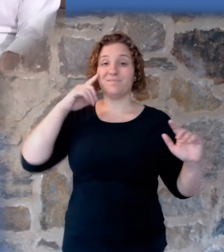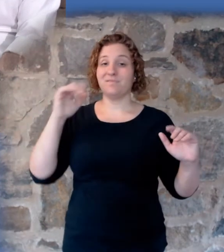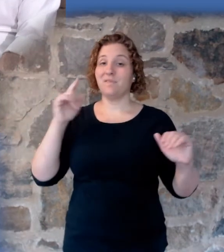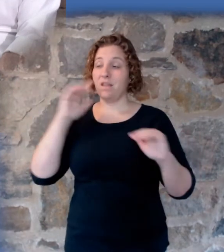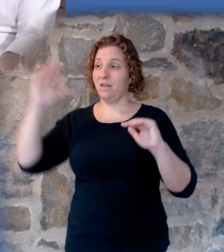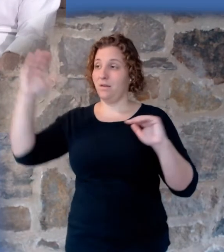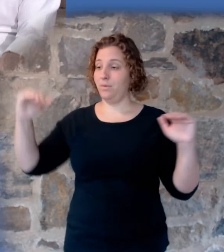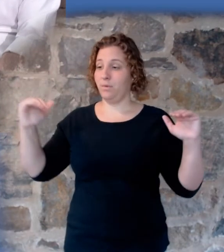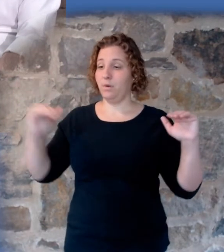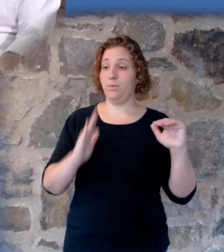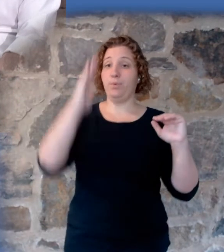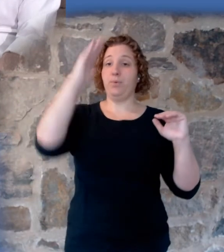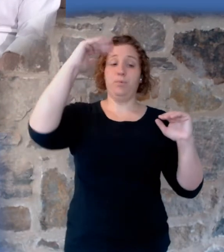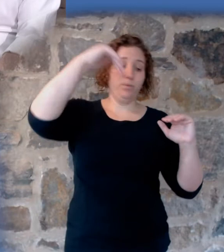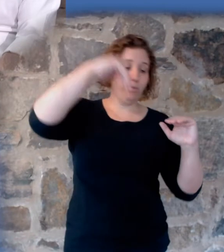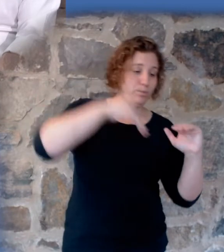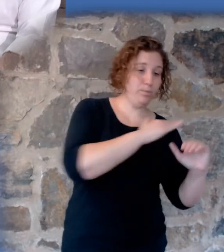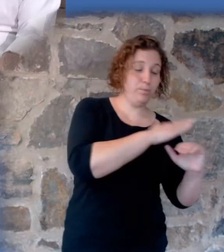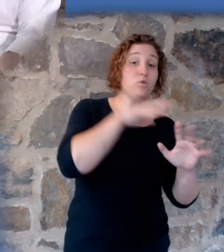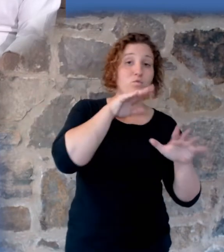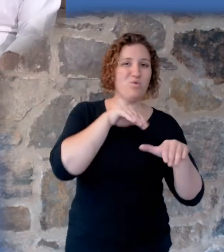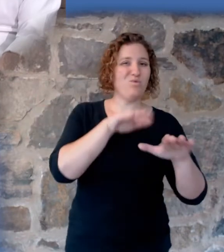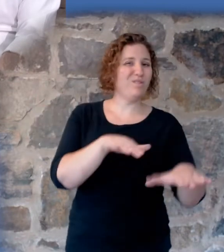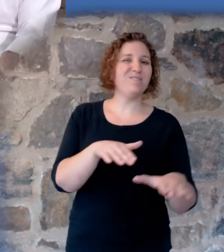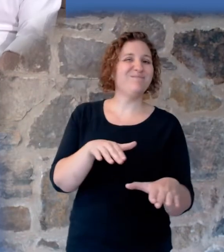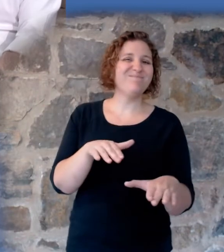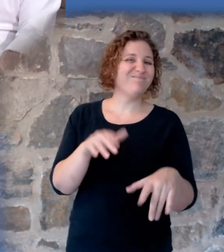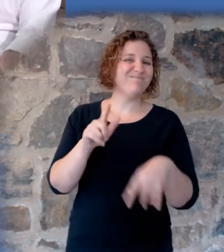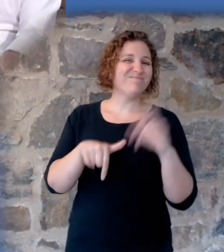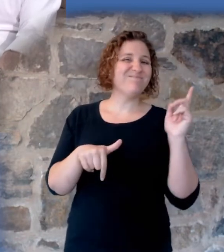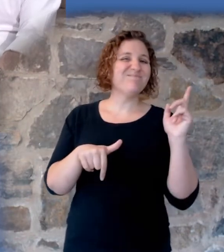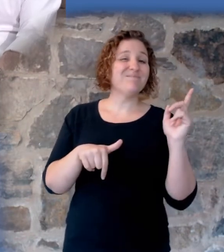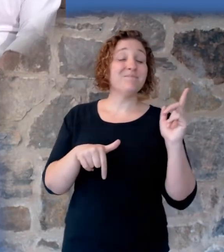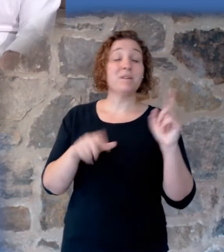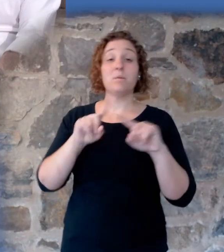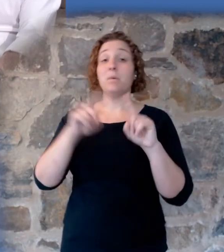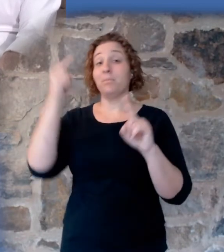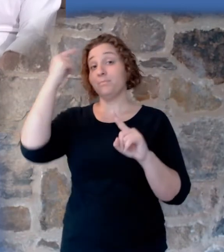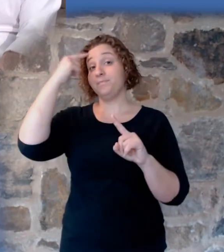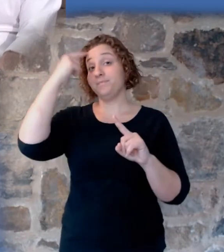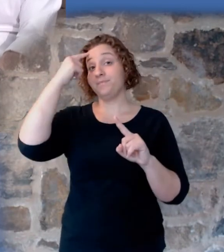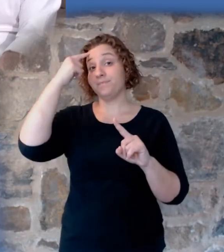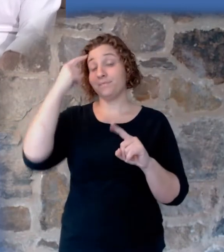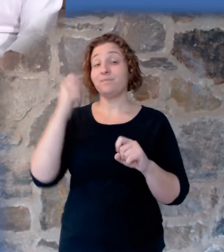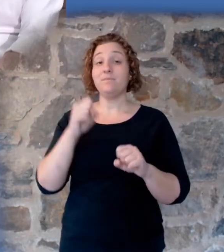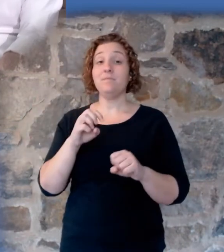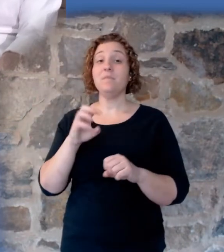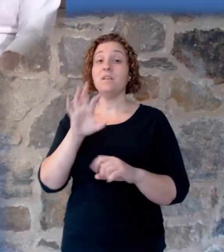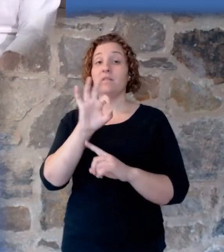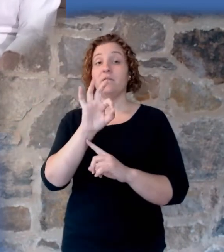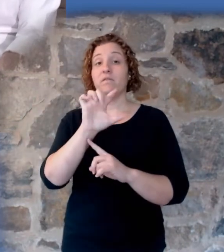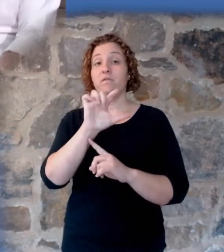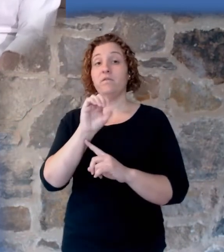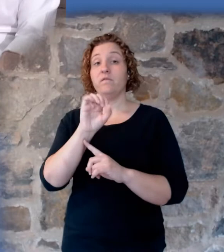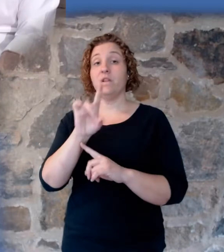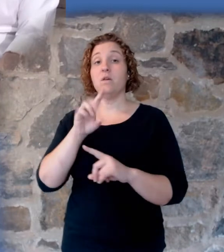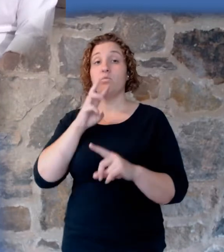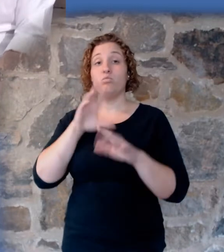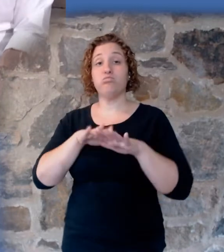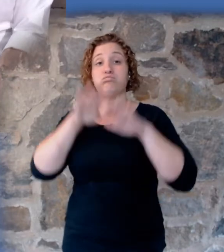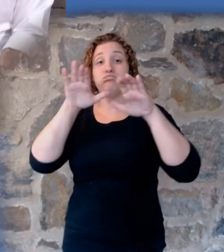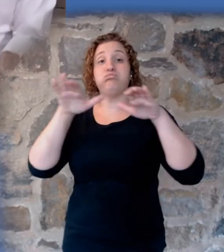years going through an uplift. What does make sense is a flood. So let's look at another clip about that.